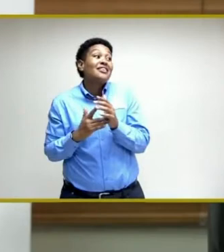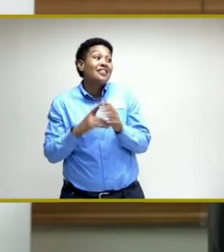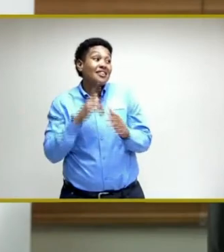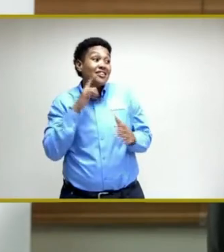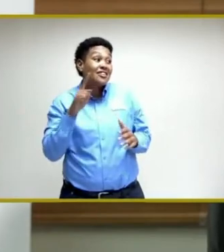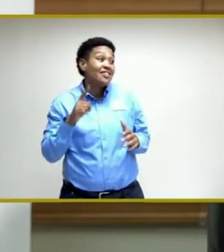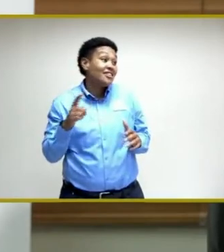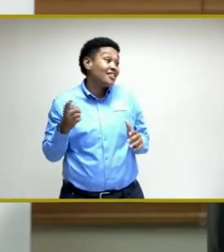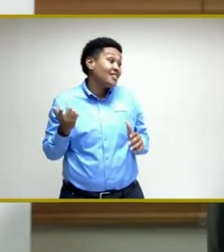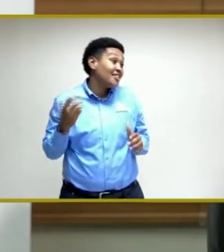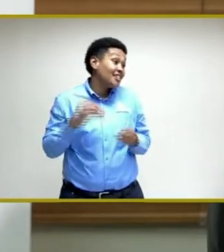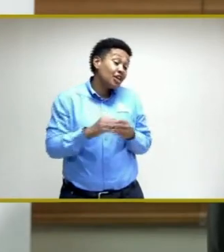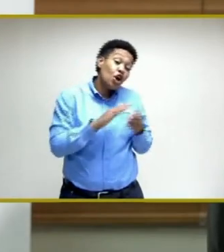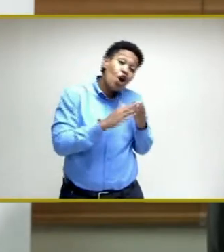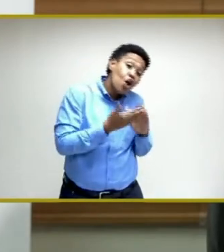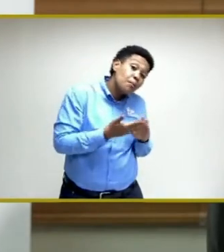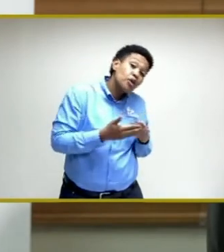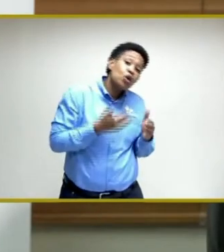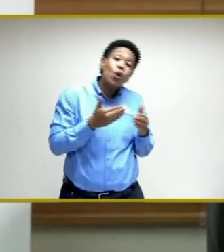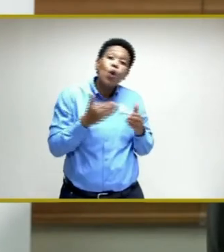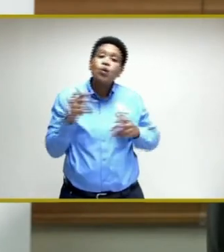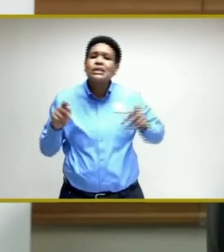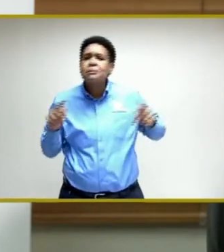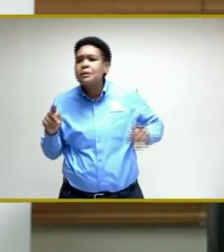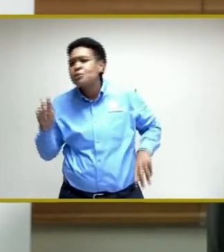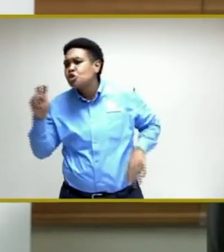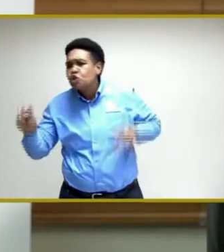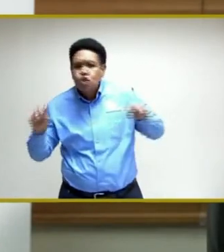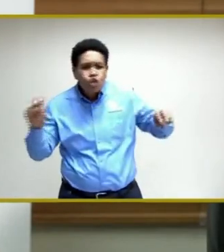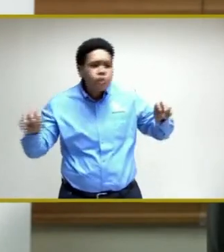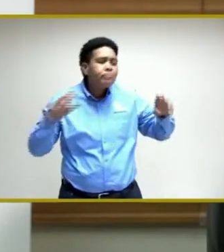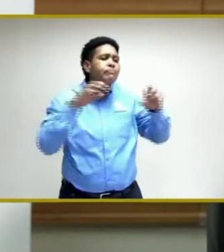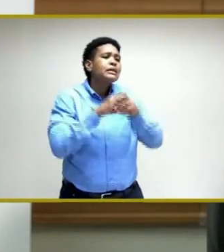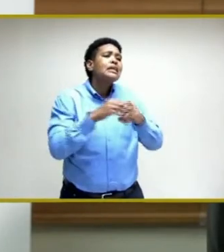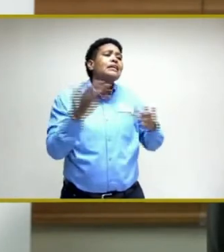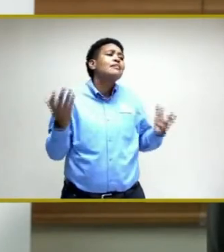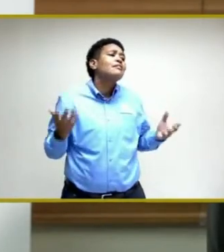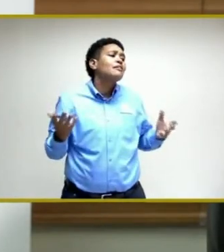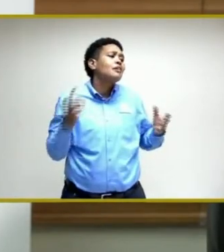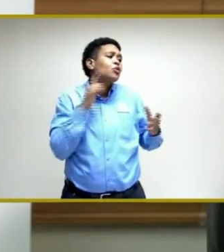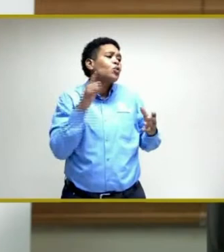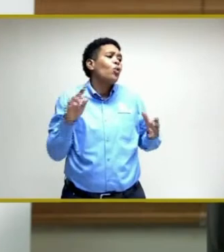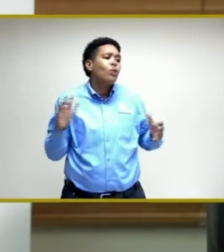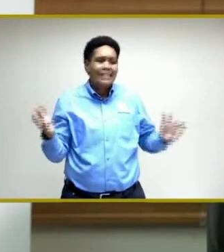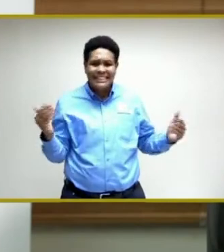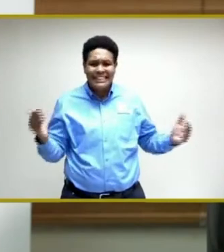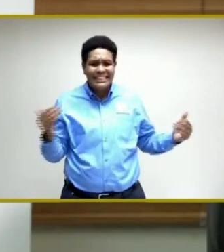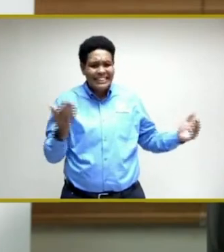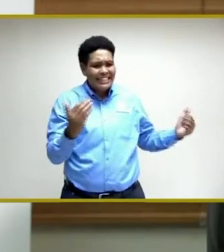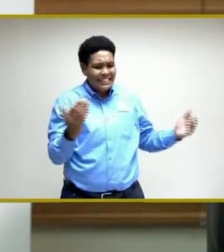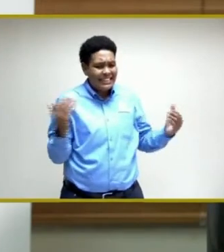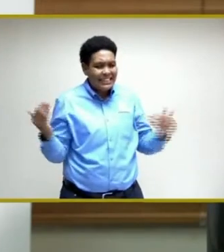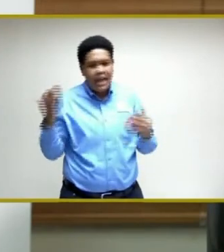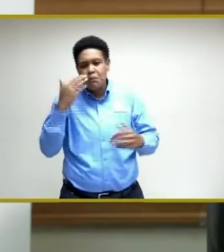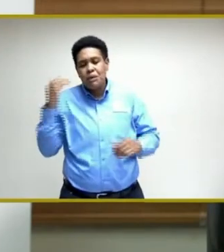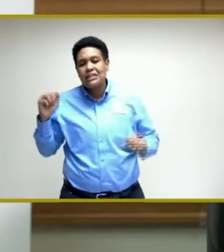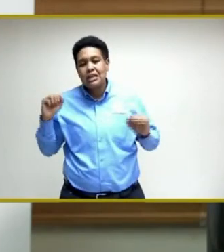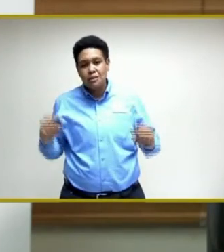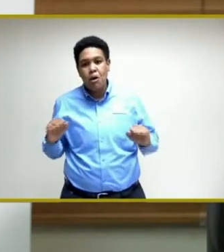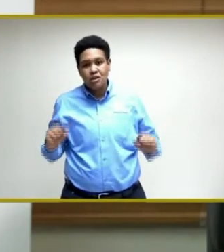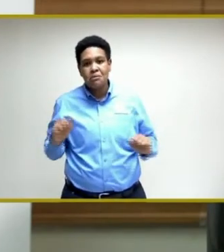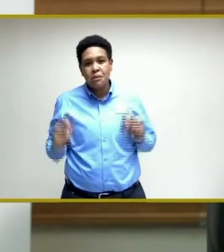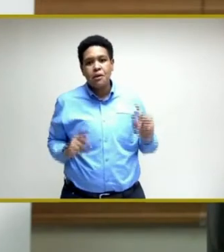beaten track in communities, closer to the people, to mobilize as best as possible